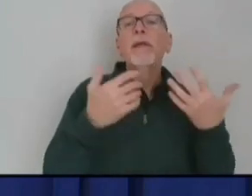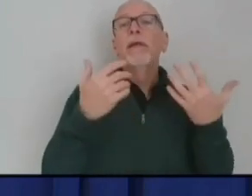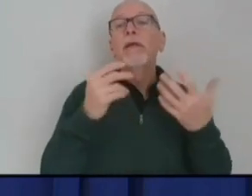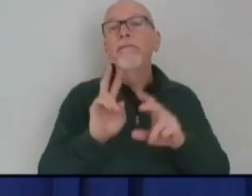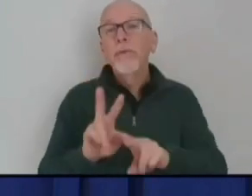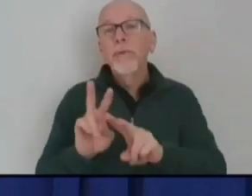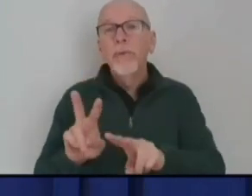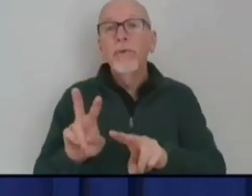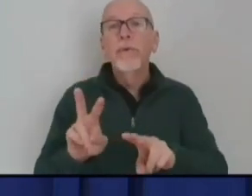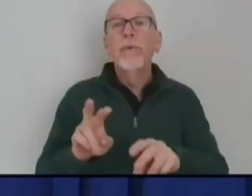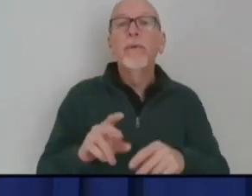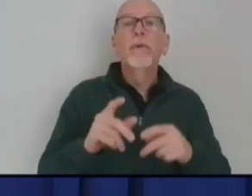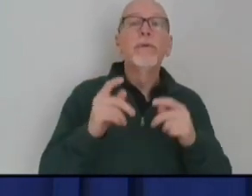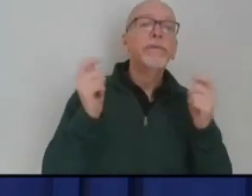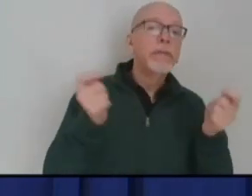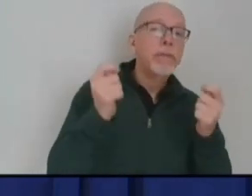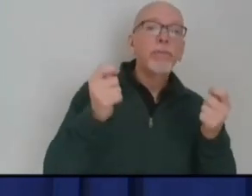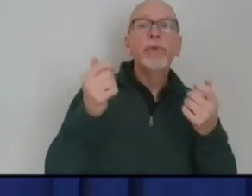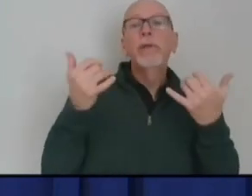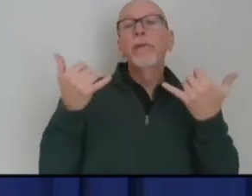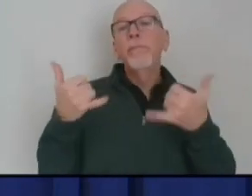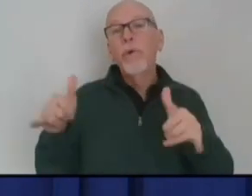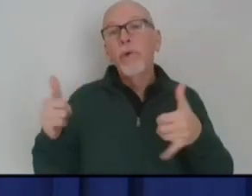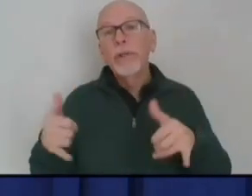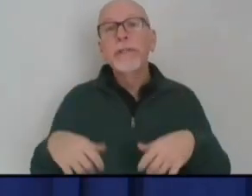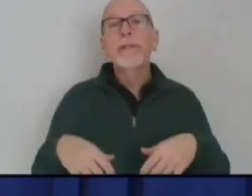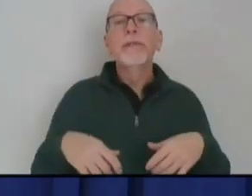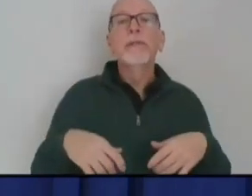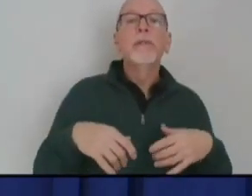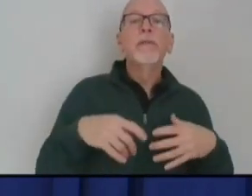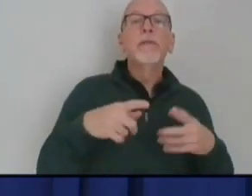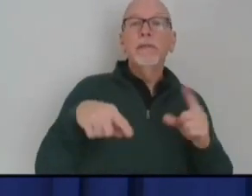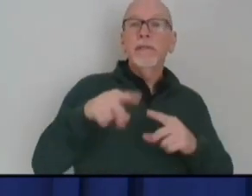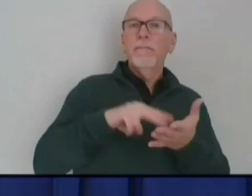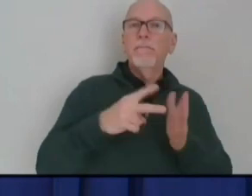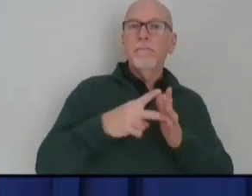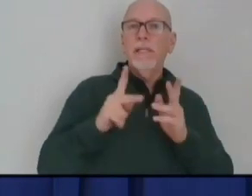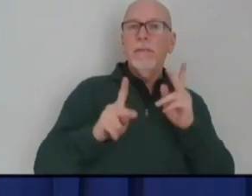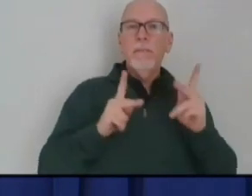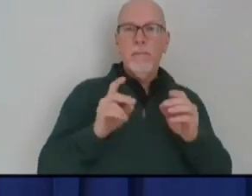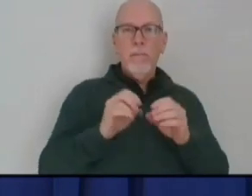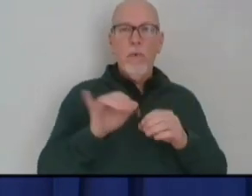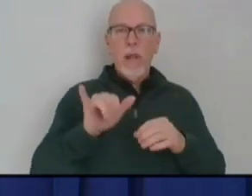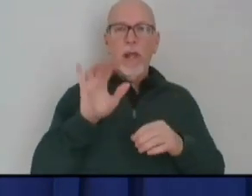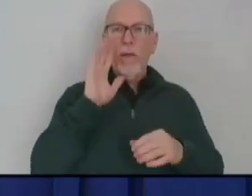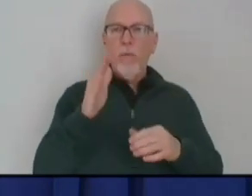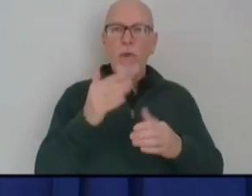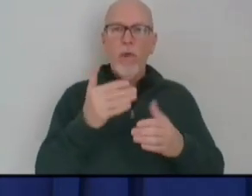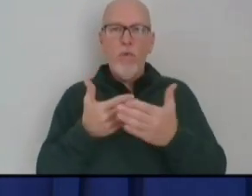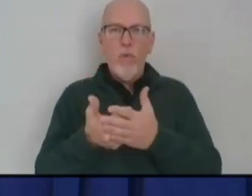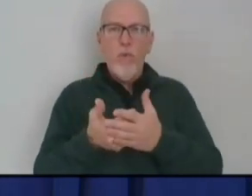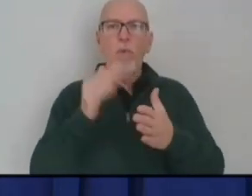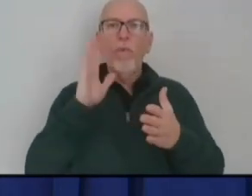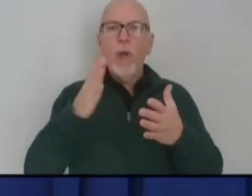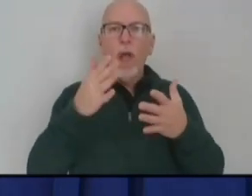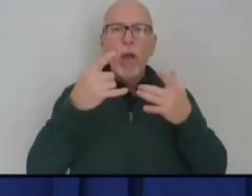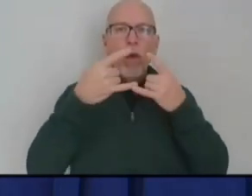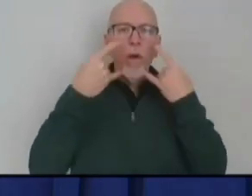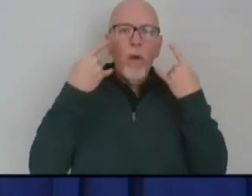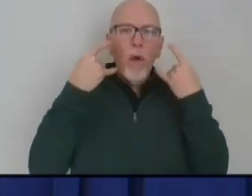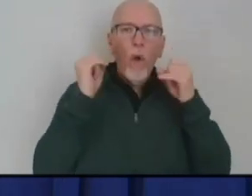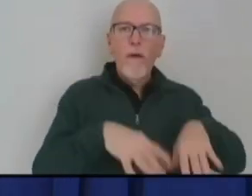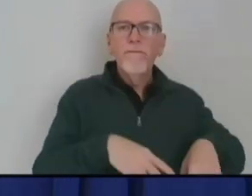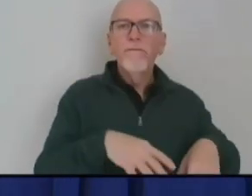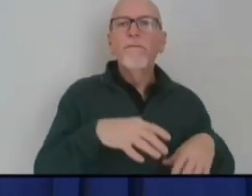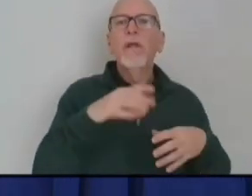celebrations, parties, are the times when people are most likely to be closer to take off their masks and more likely